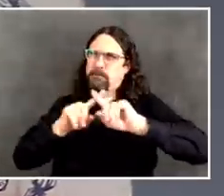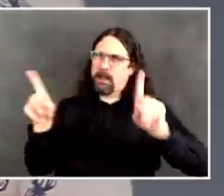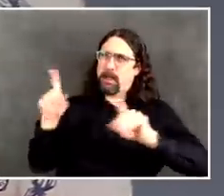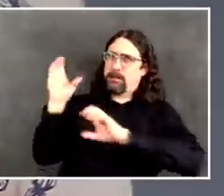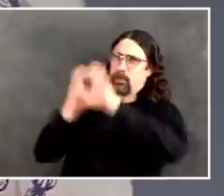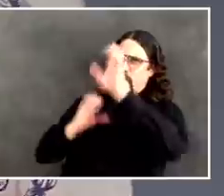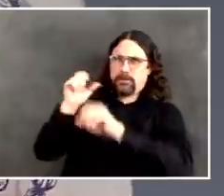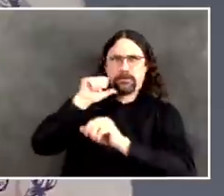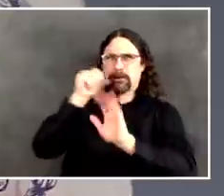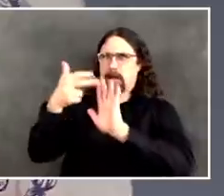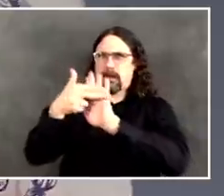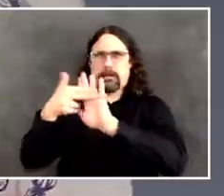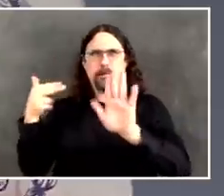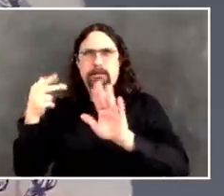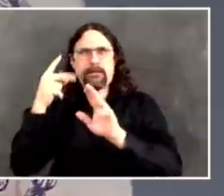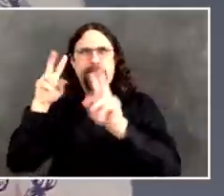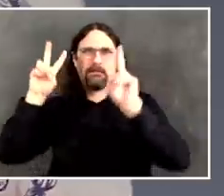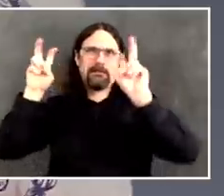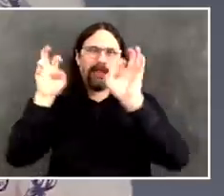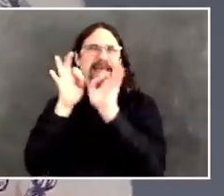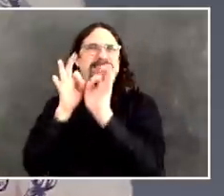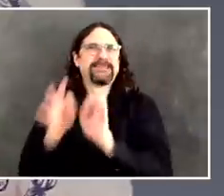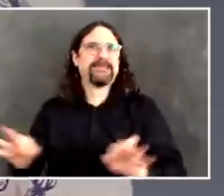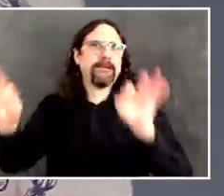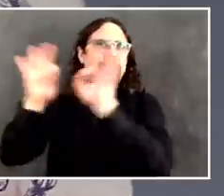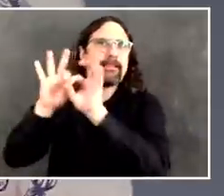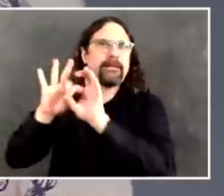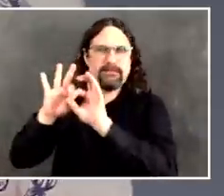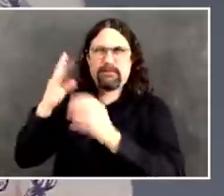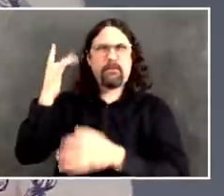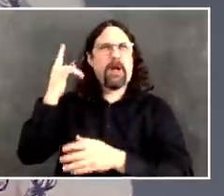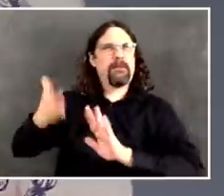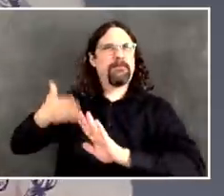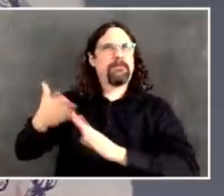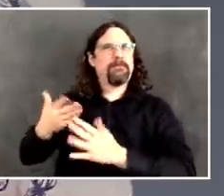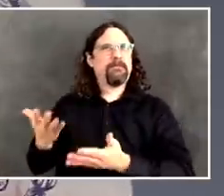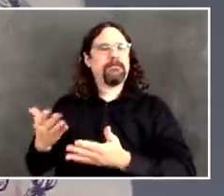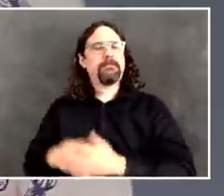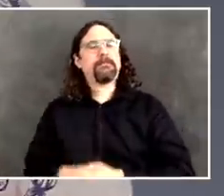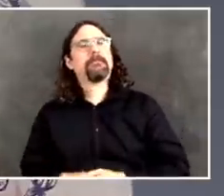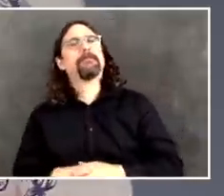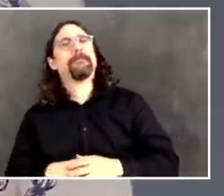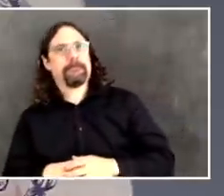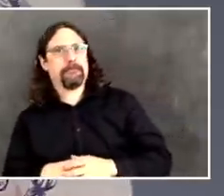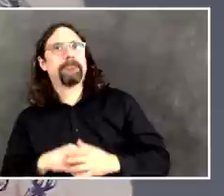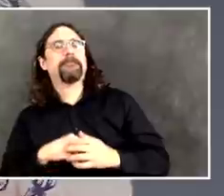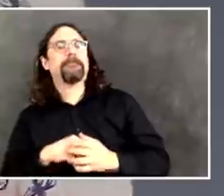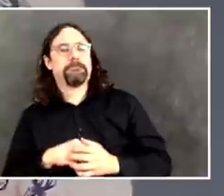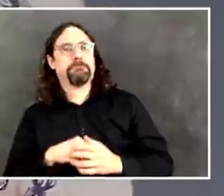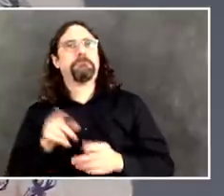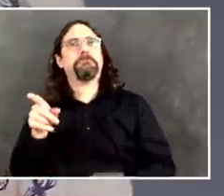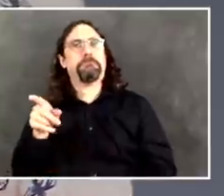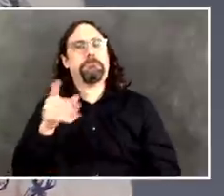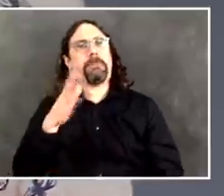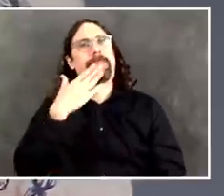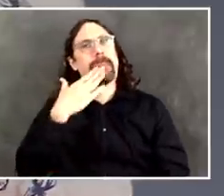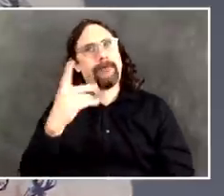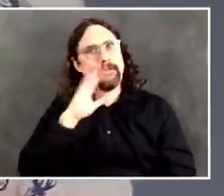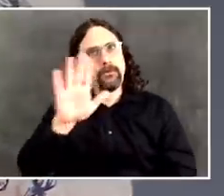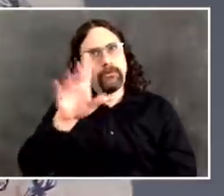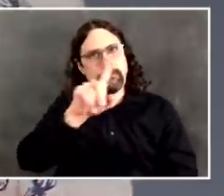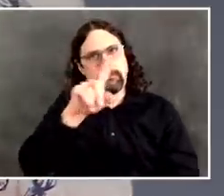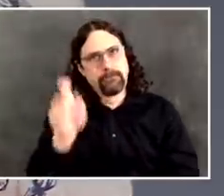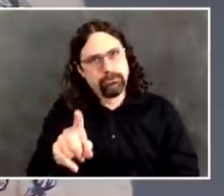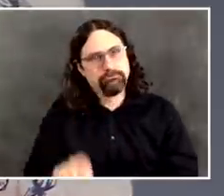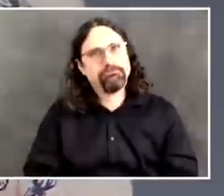July, because it helped focus all of us on getting ahead of that and figuring out how to work with Macy's